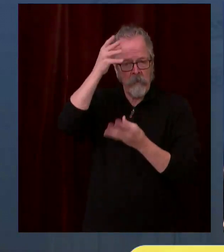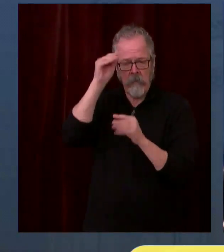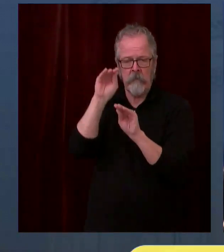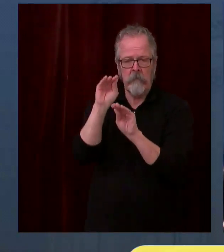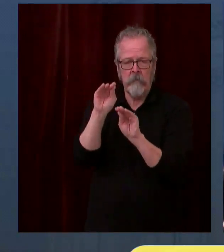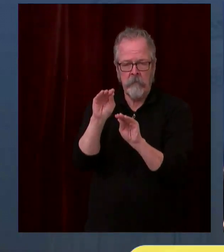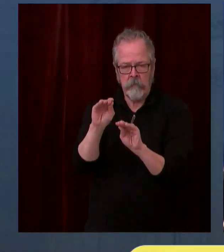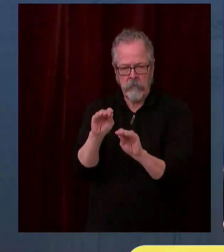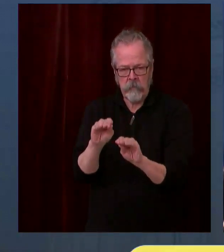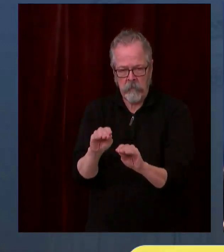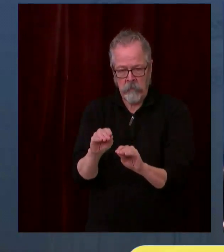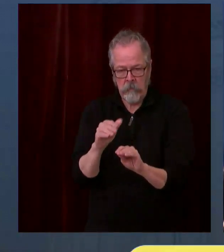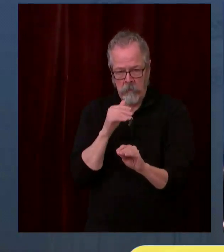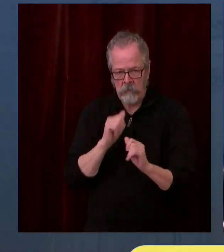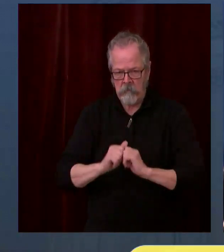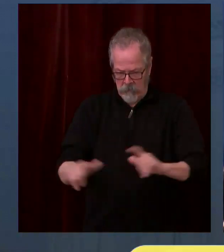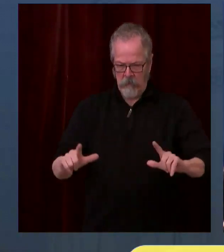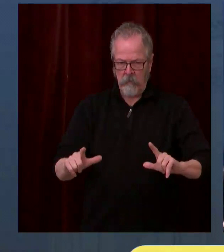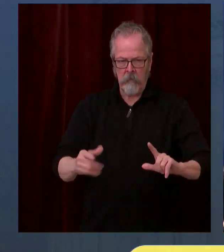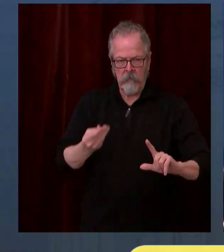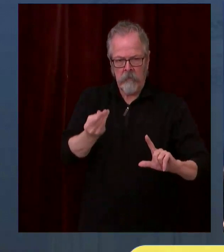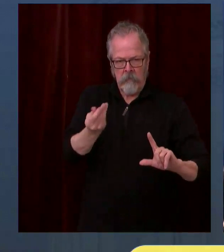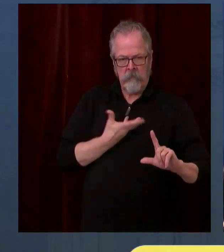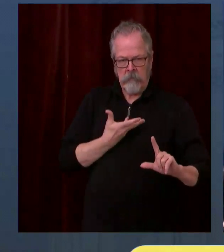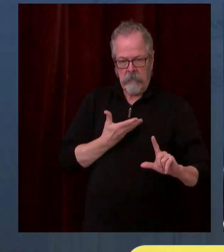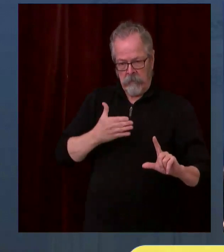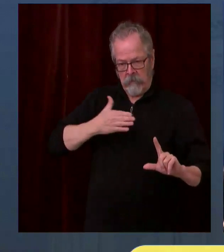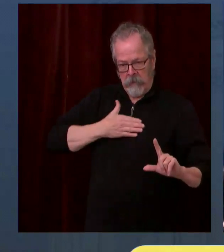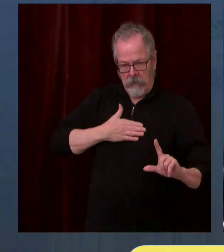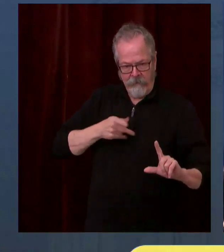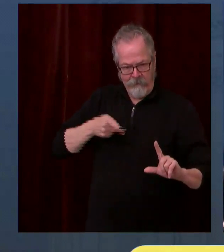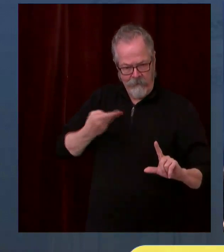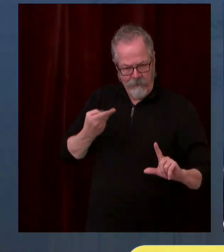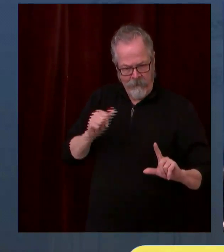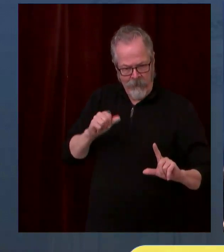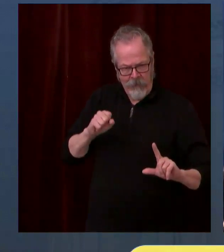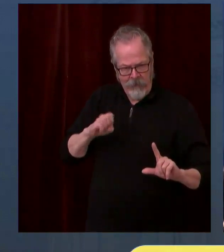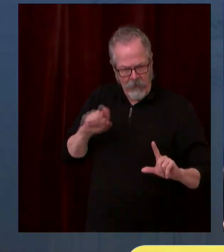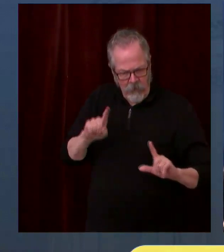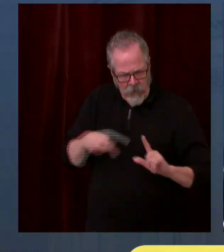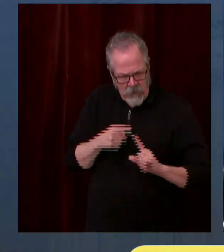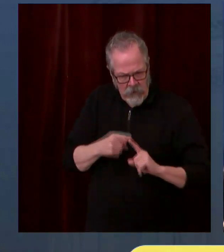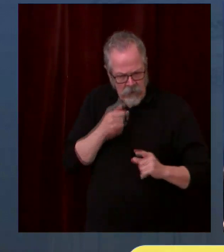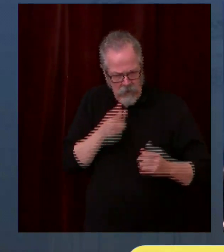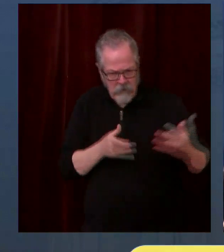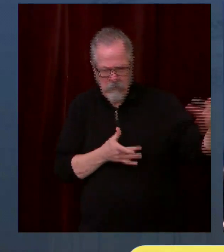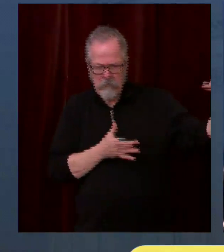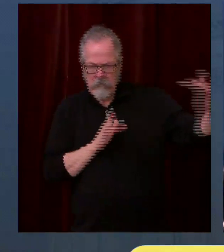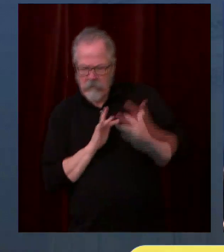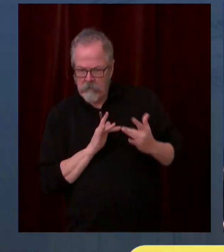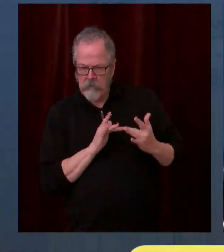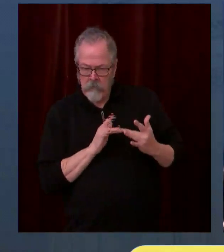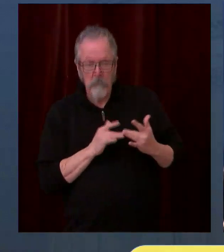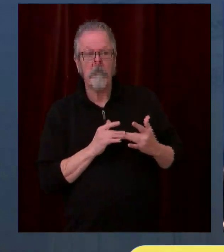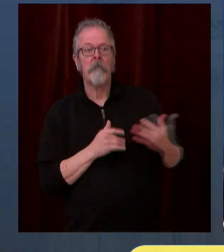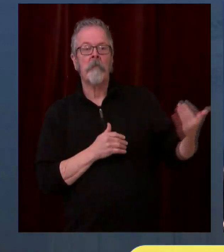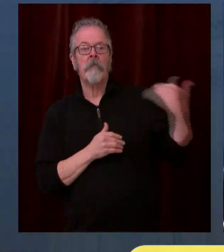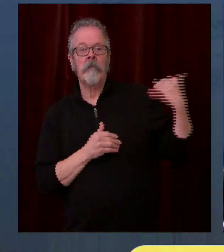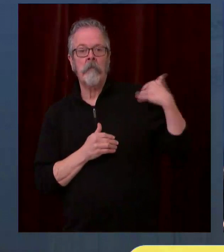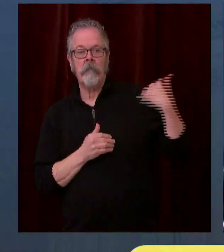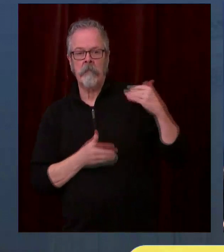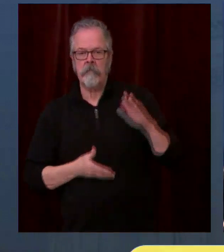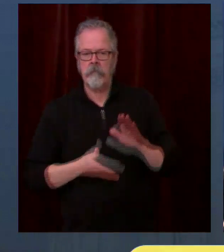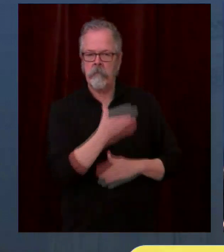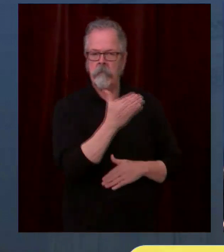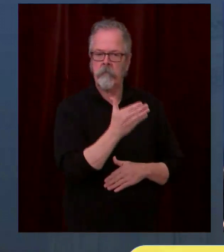process. Now, for this phase, it's relatively easy, given the criteria I just discussed. But